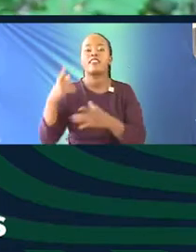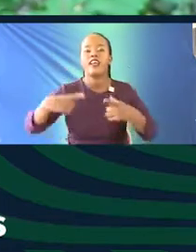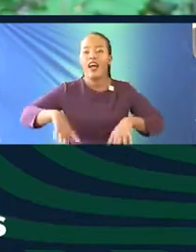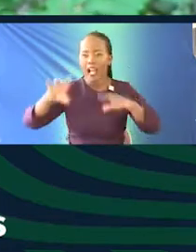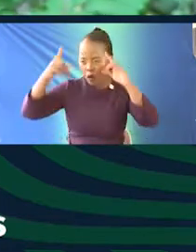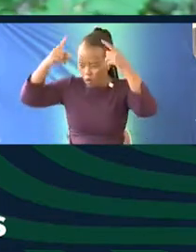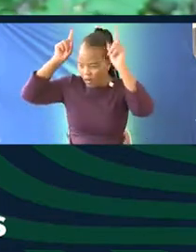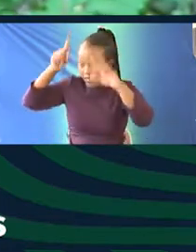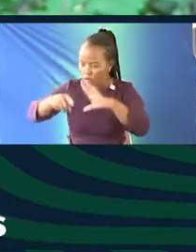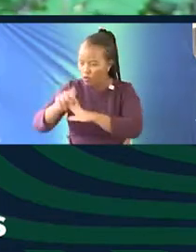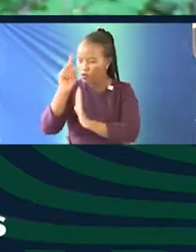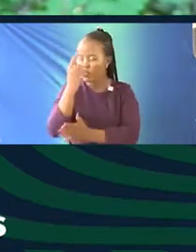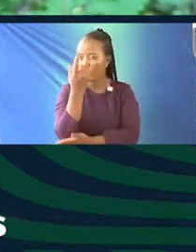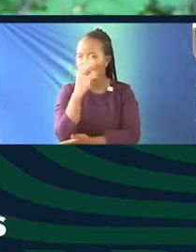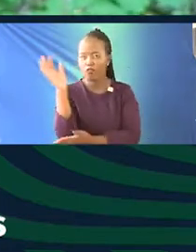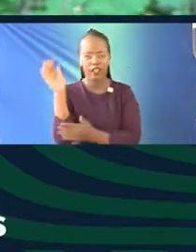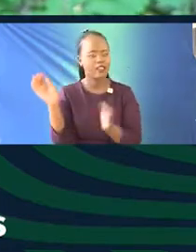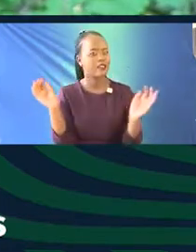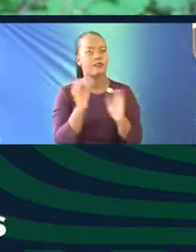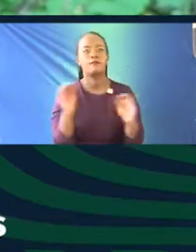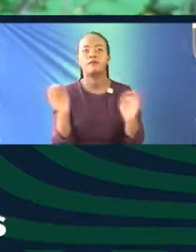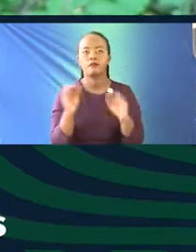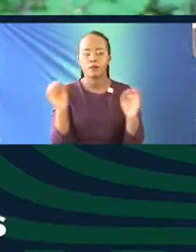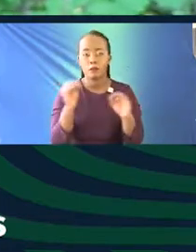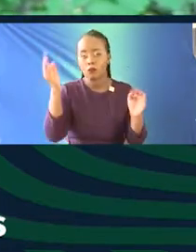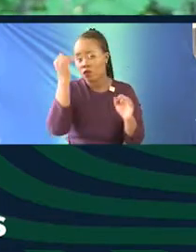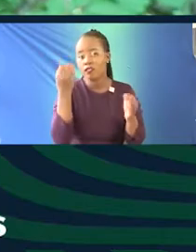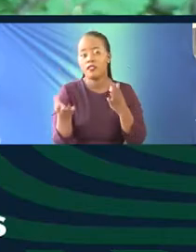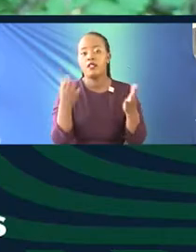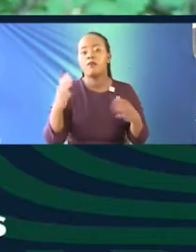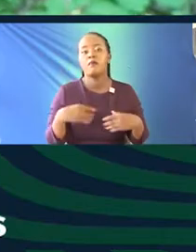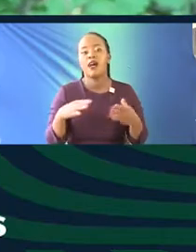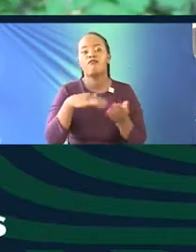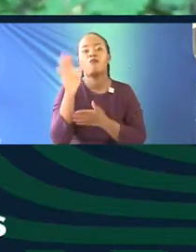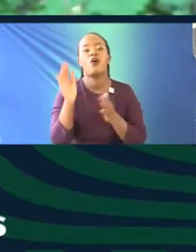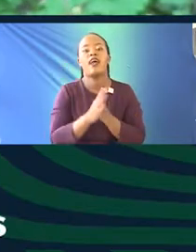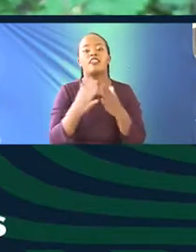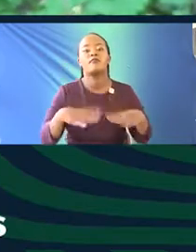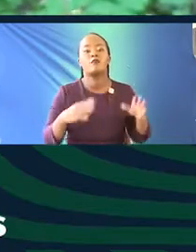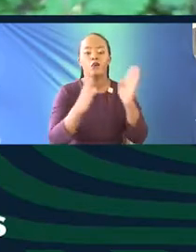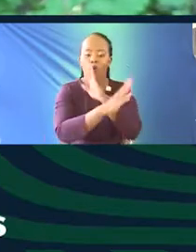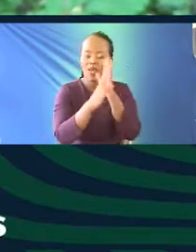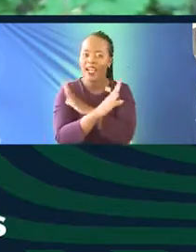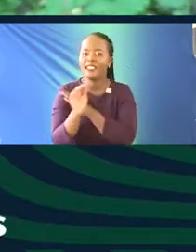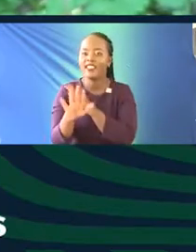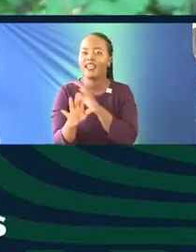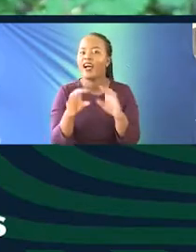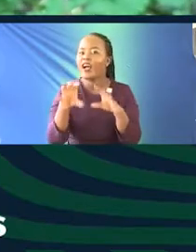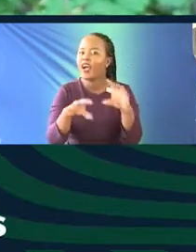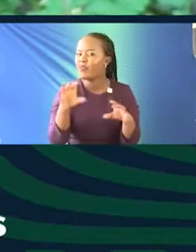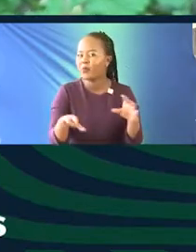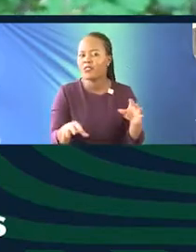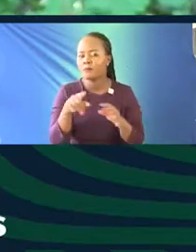forest. You know, don't... There was a practice where some people decide now there's more grass or there's more vegetation in the forest. They hide their animals in there. We become